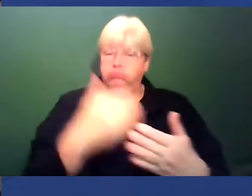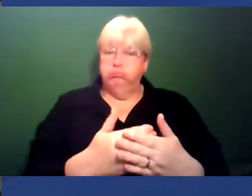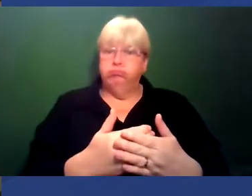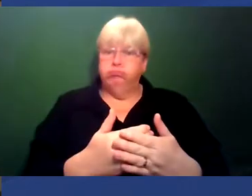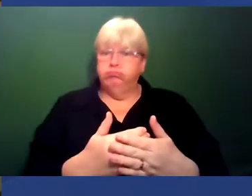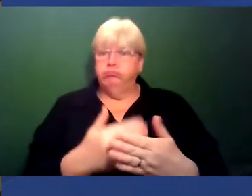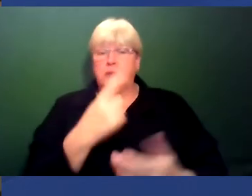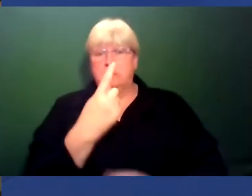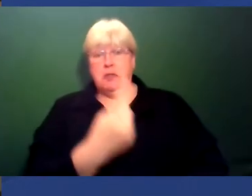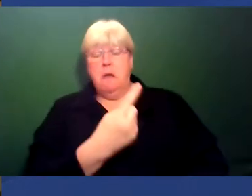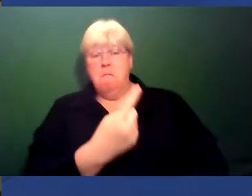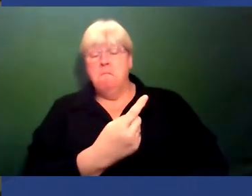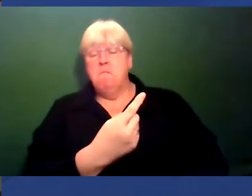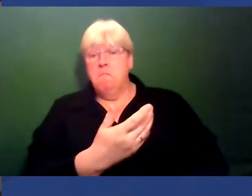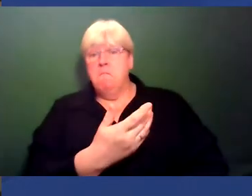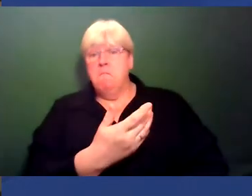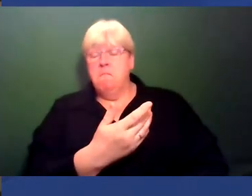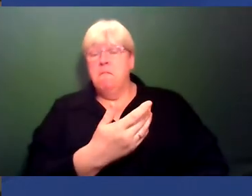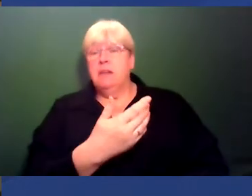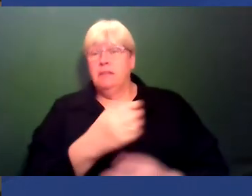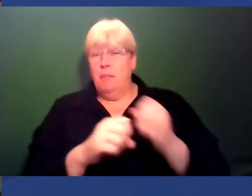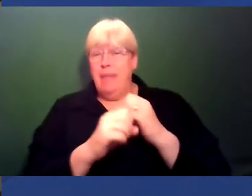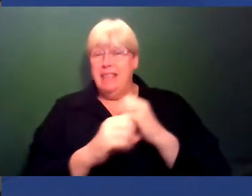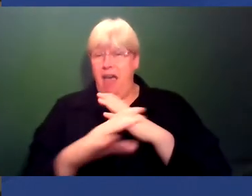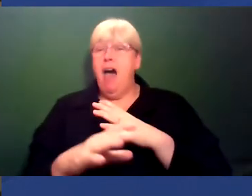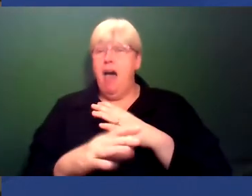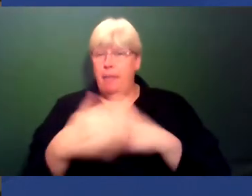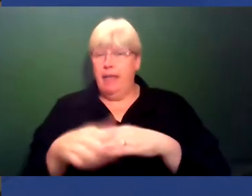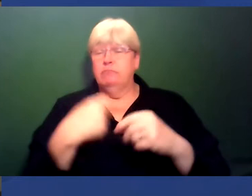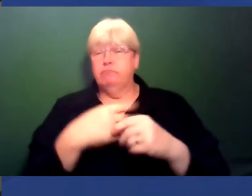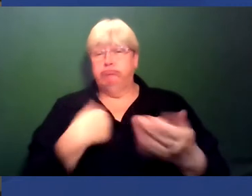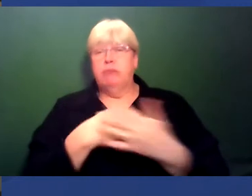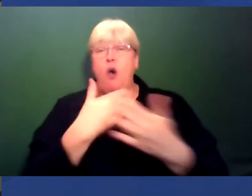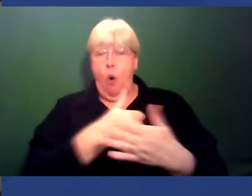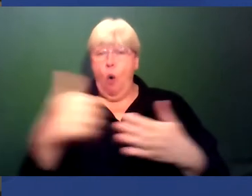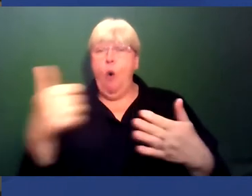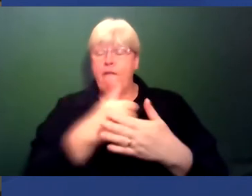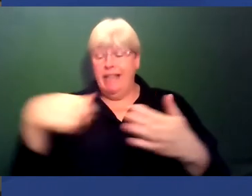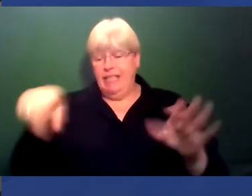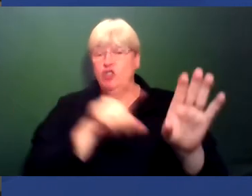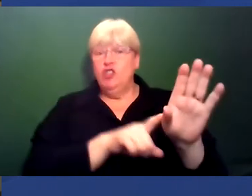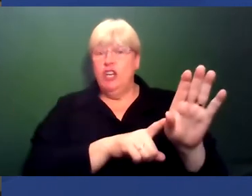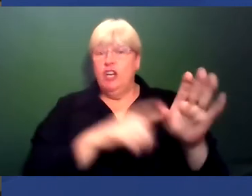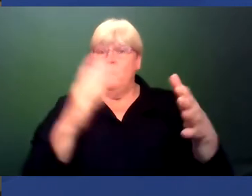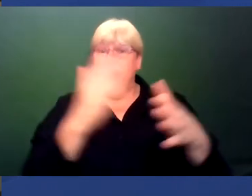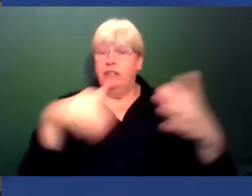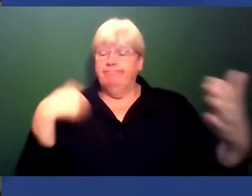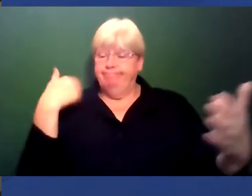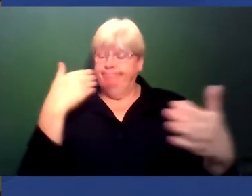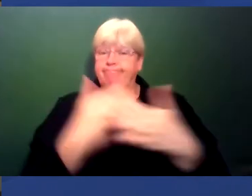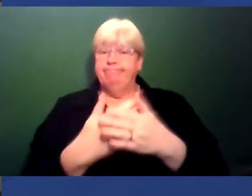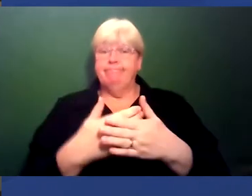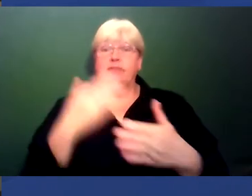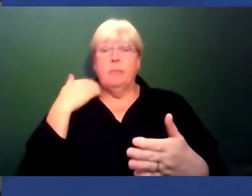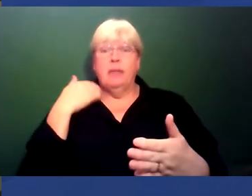stranger to the media limelight. This year, he'll be the first Black scientist to present a Royal